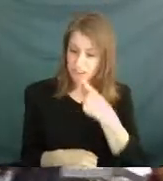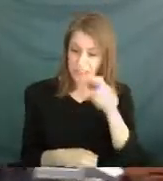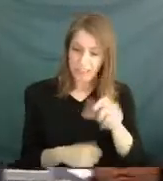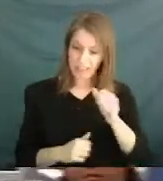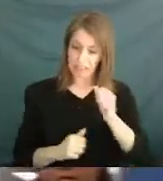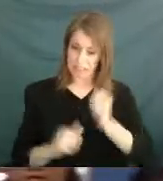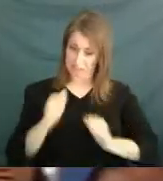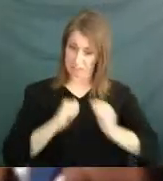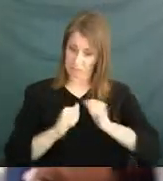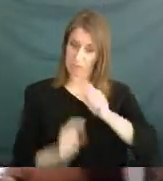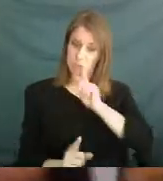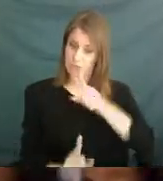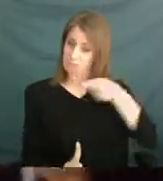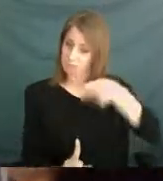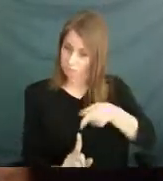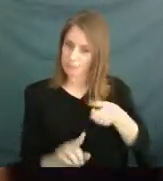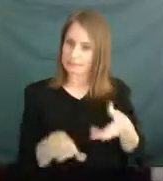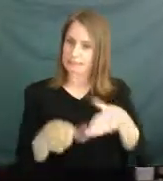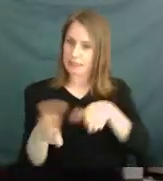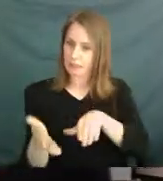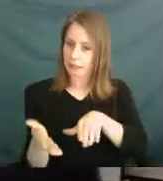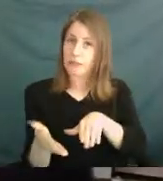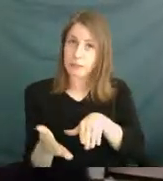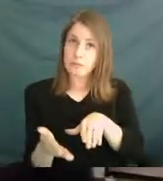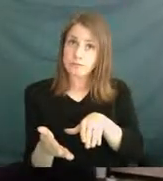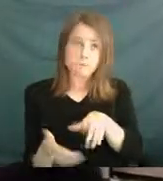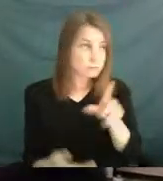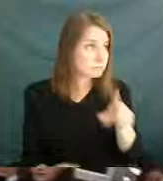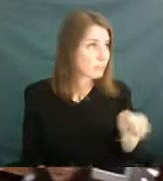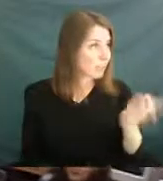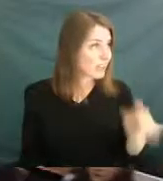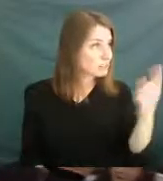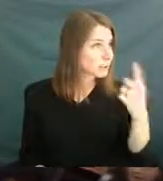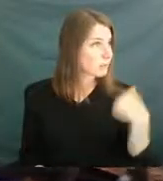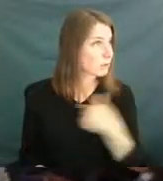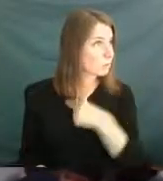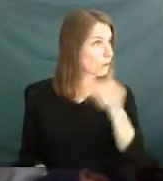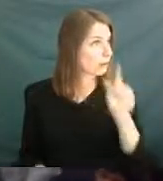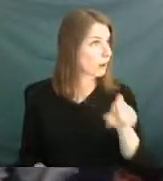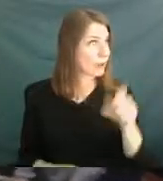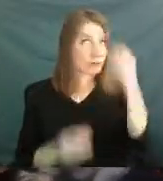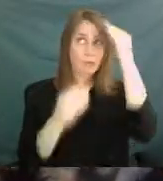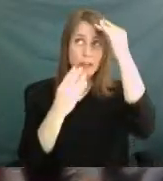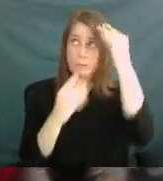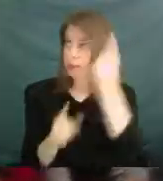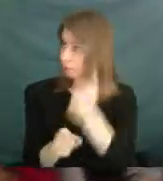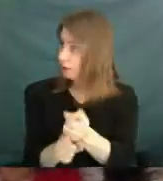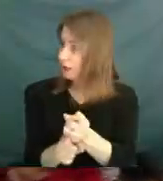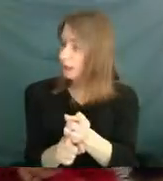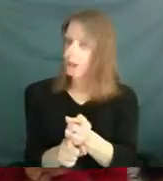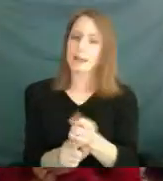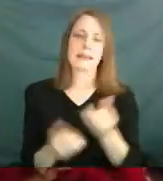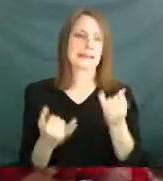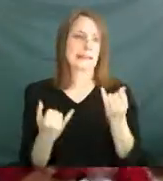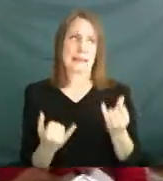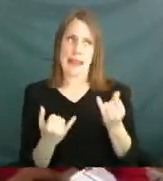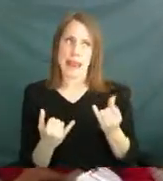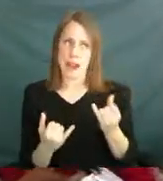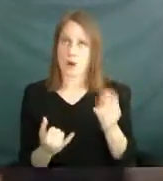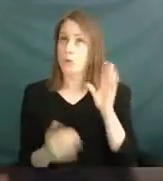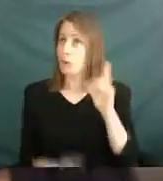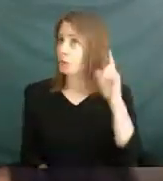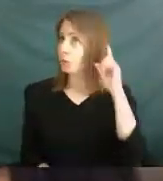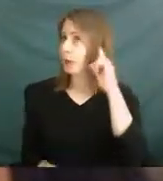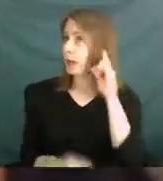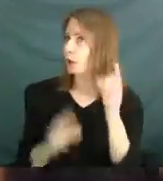And let's face it. It's something we all think about. Let's see if now we all hear this speech a little bit differently than we